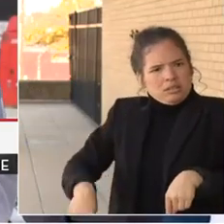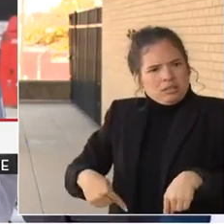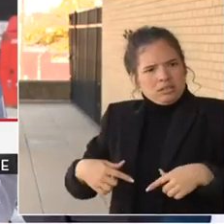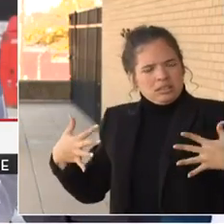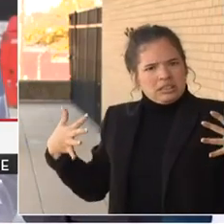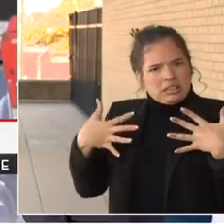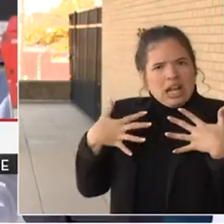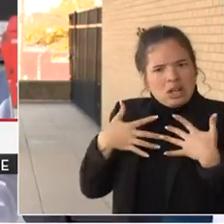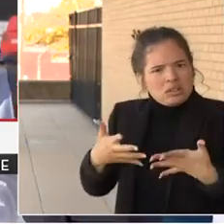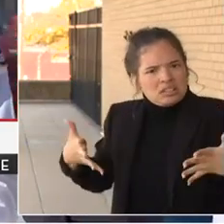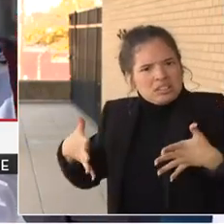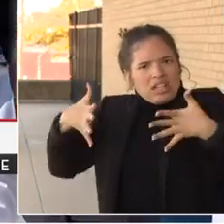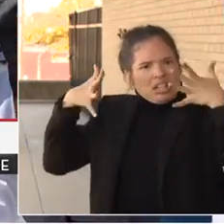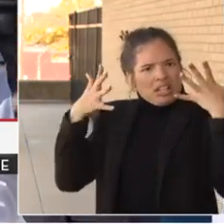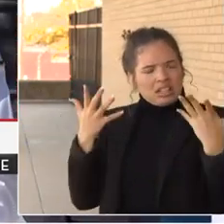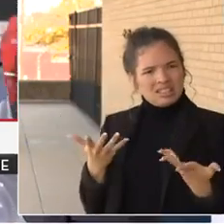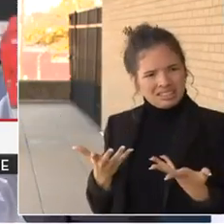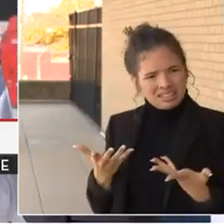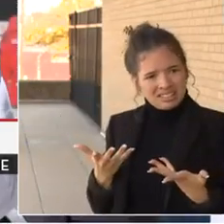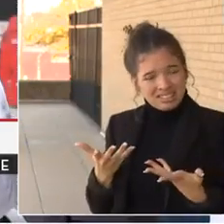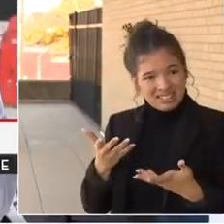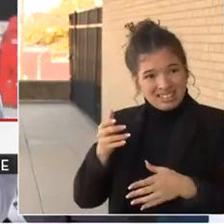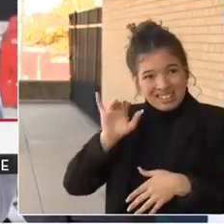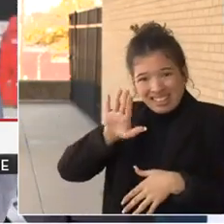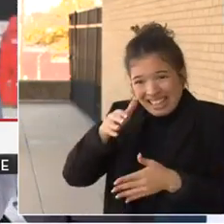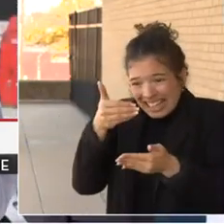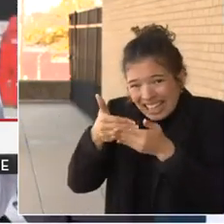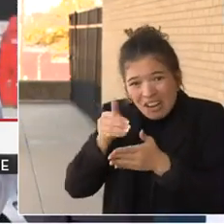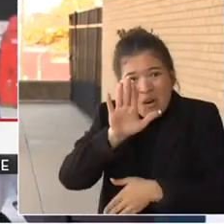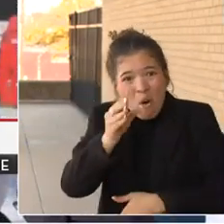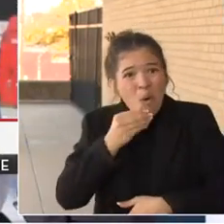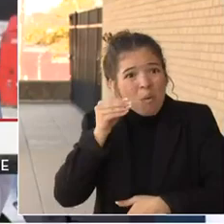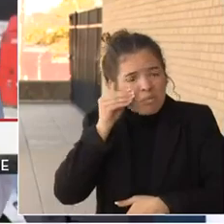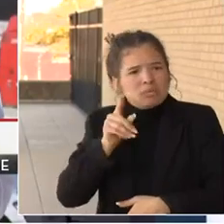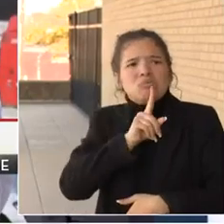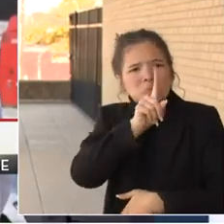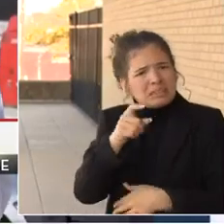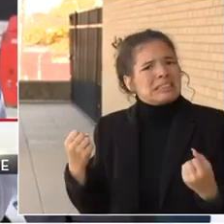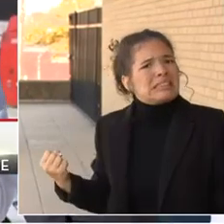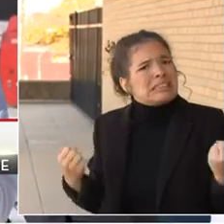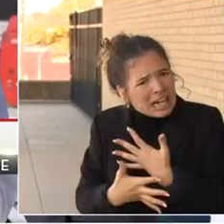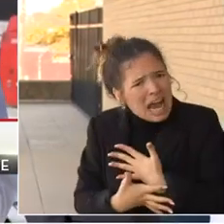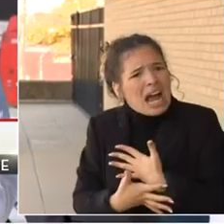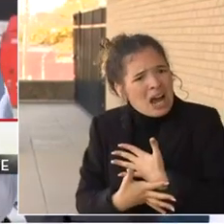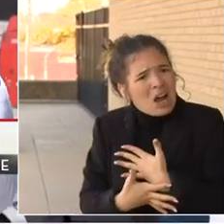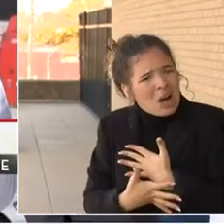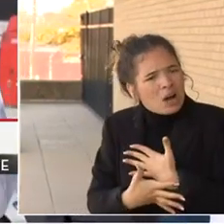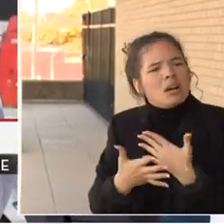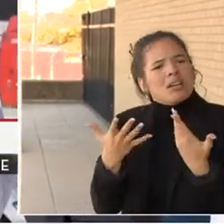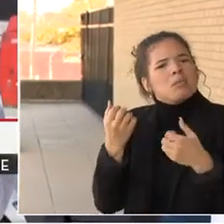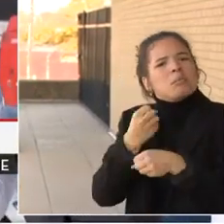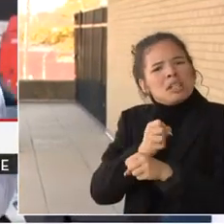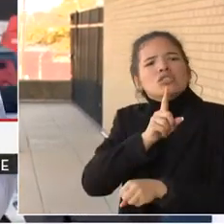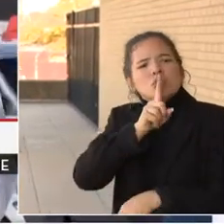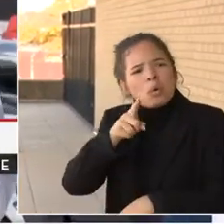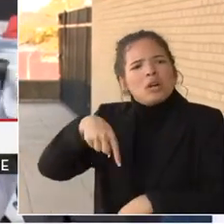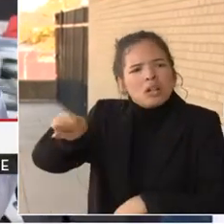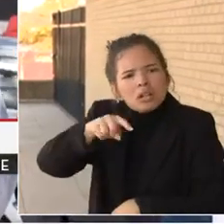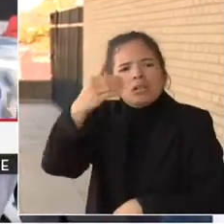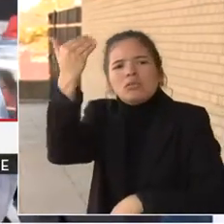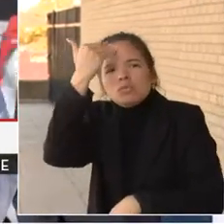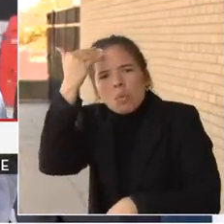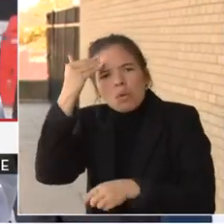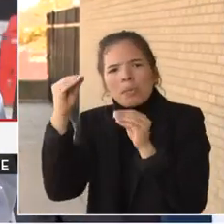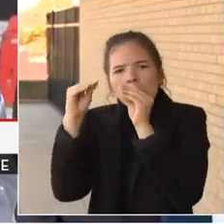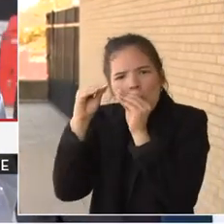happened outside your doorstep, that's real for you. So we want to make sure that people have an accurate account of what the numbers are, but also make sure